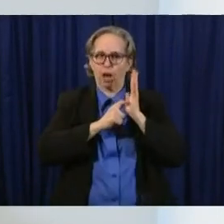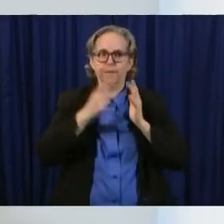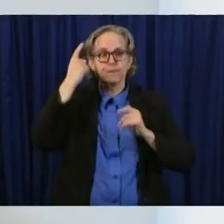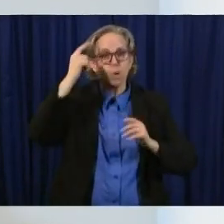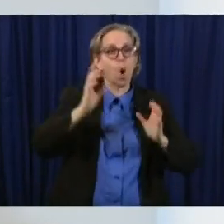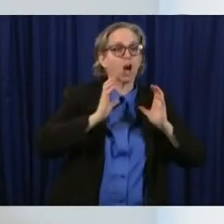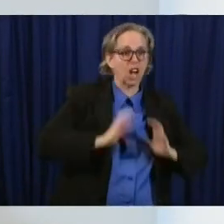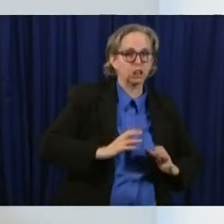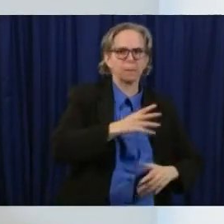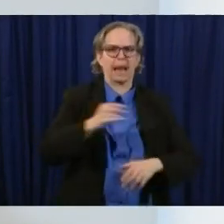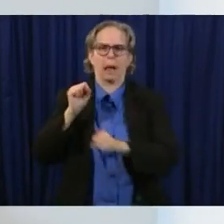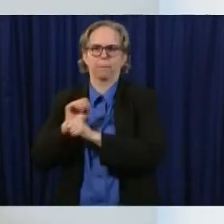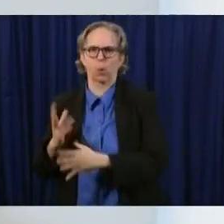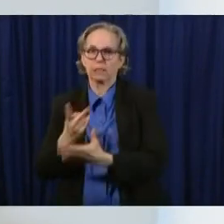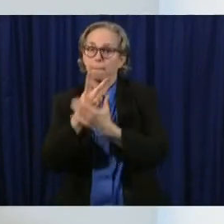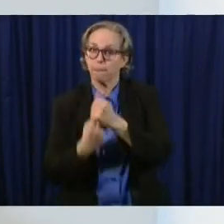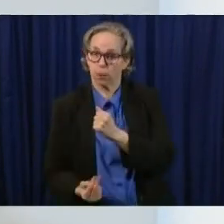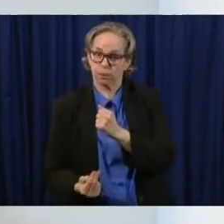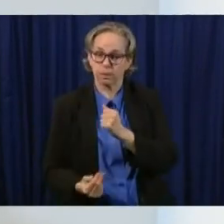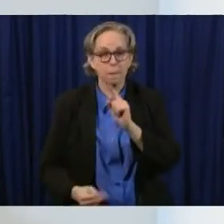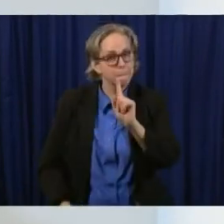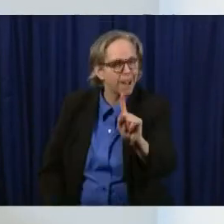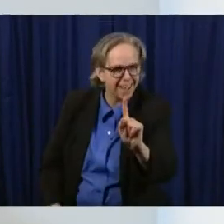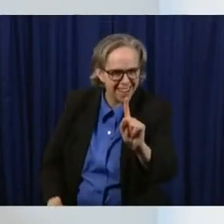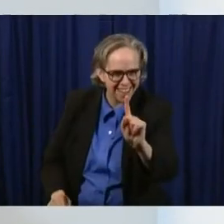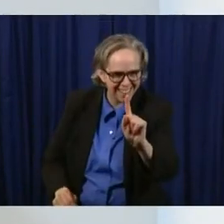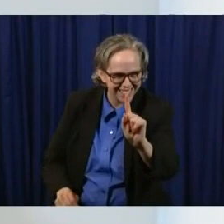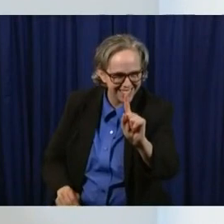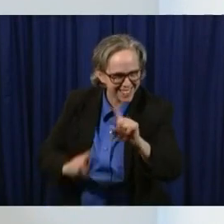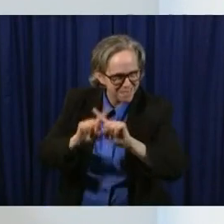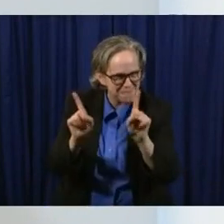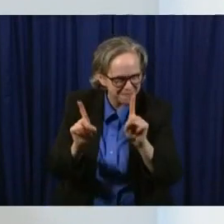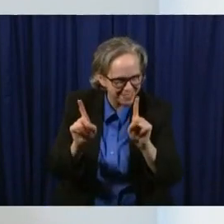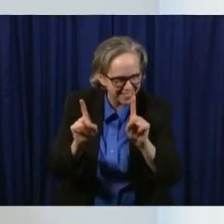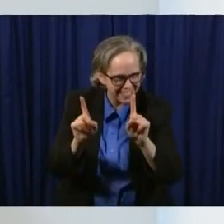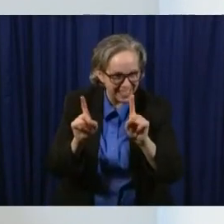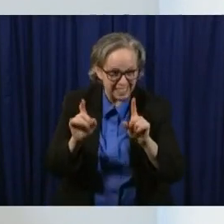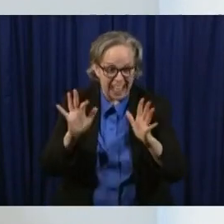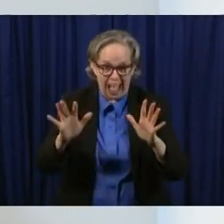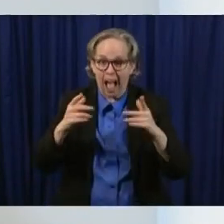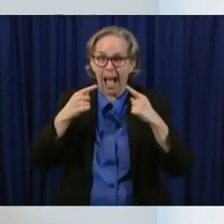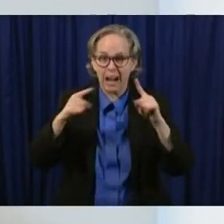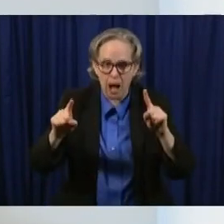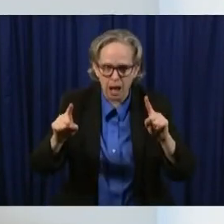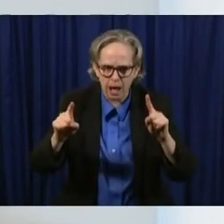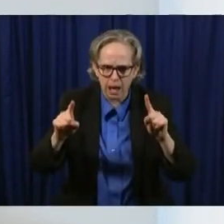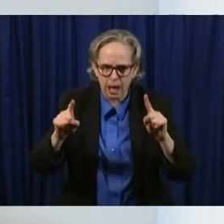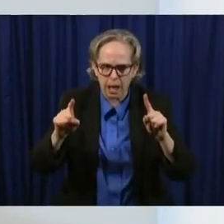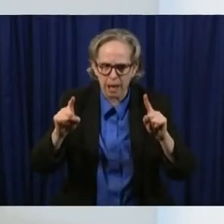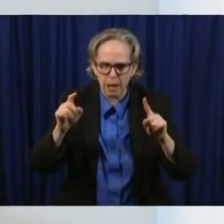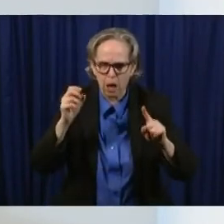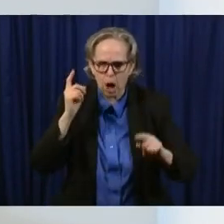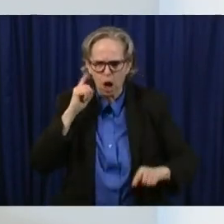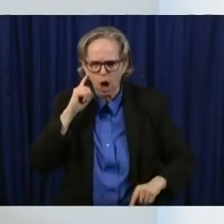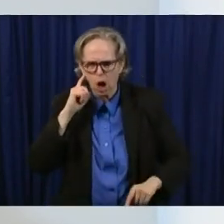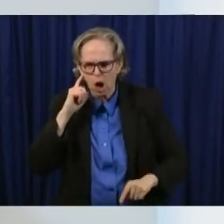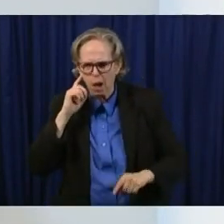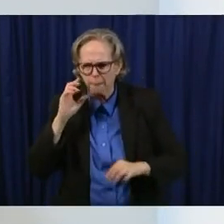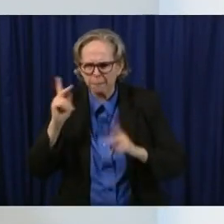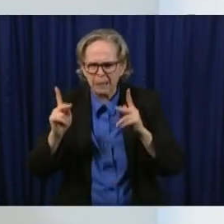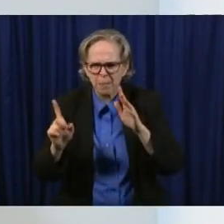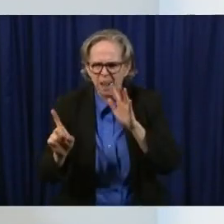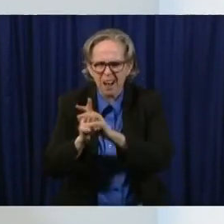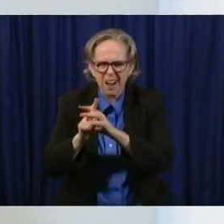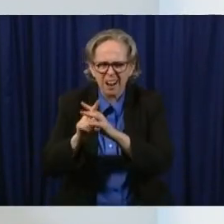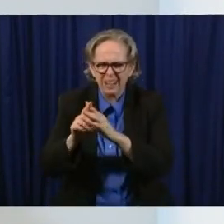but we also learned as soon as that was announced that there are a lot of other circumstances where a customer or